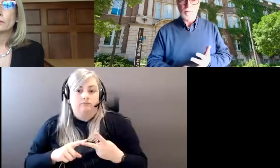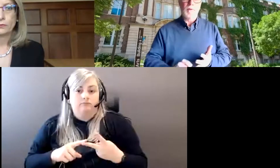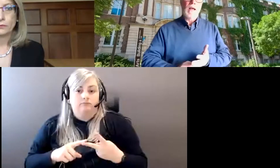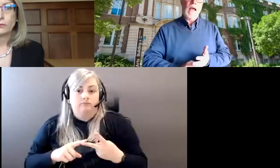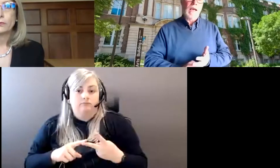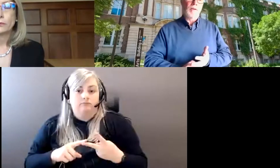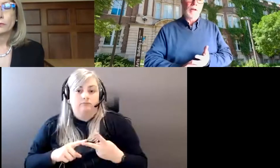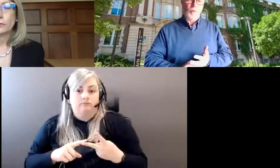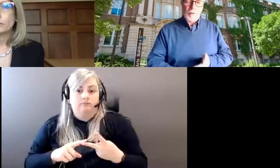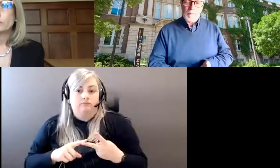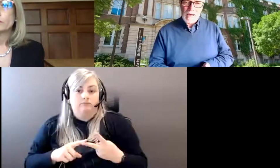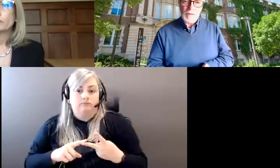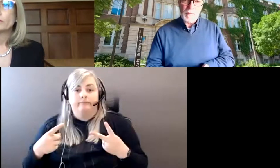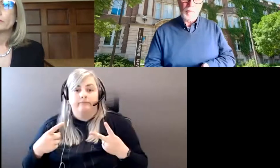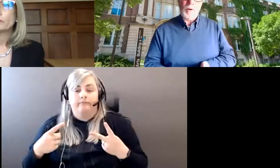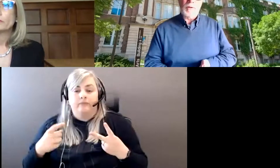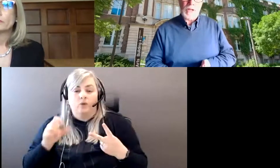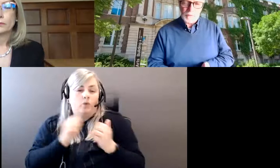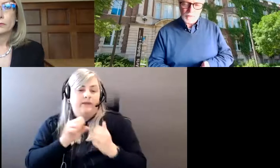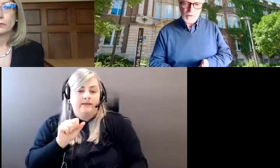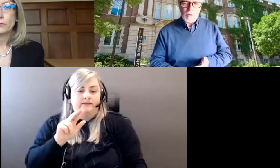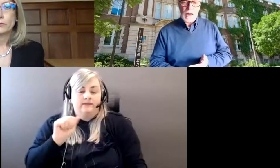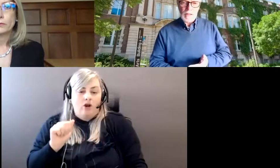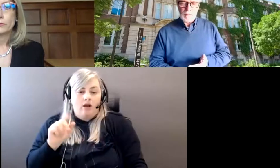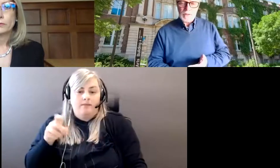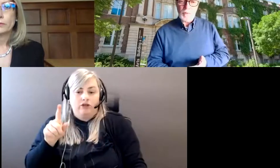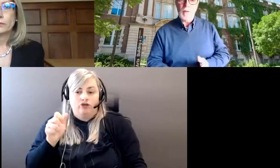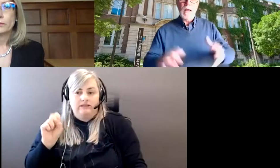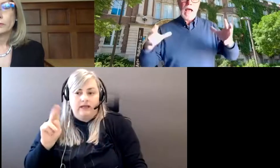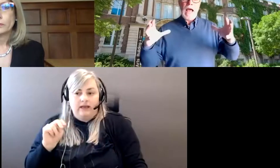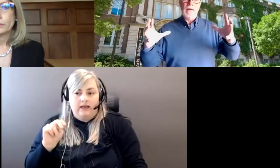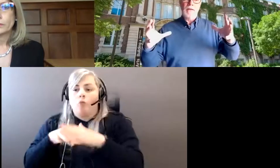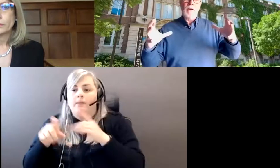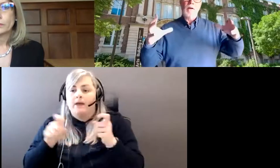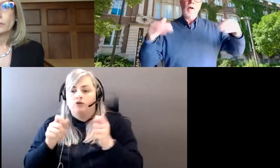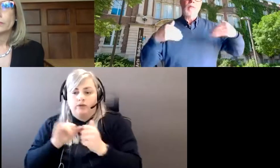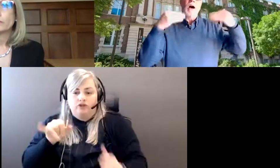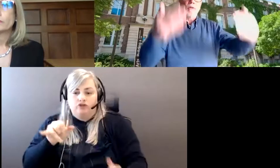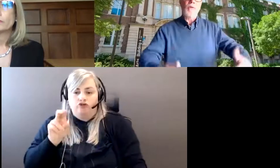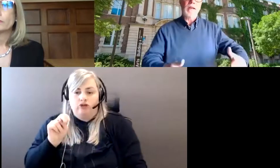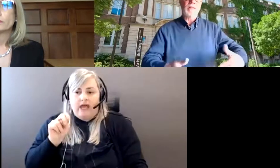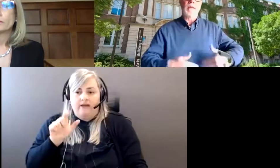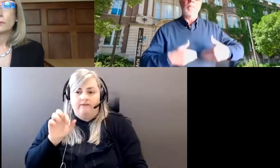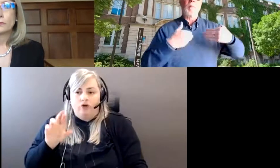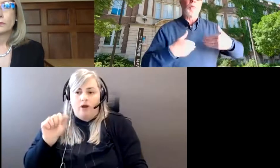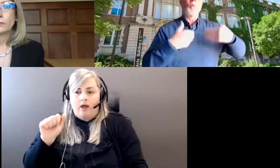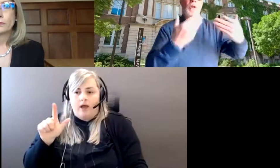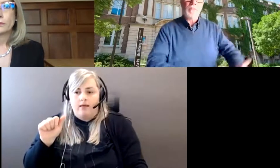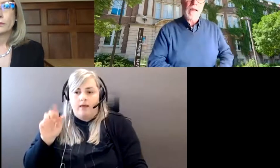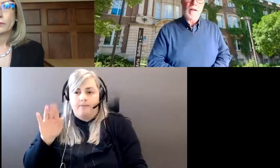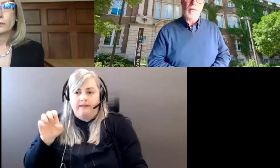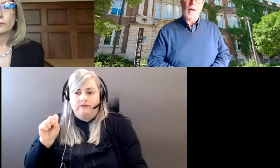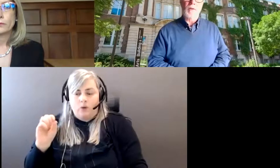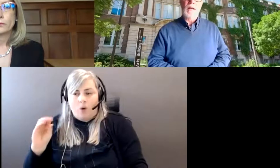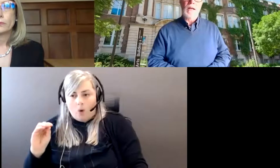Peterson and enrollment management with Jennifer, uh, and other things that, that will